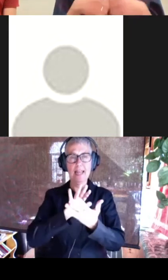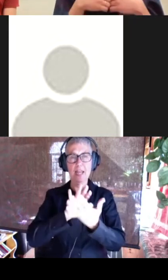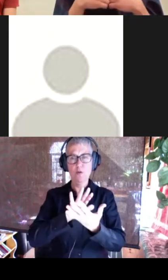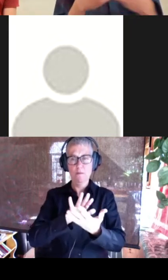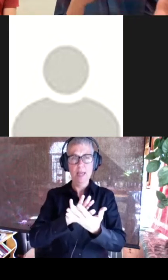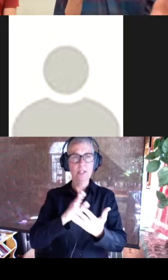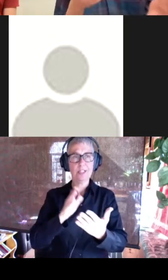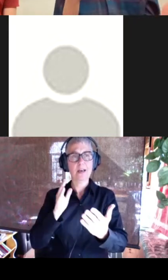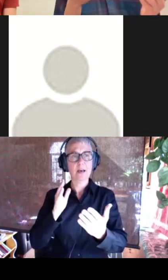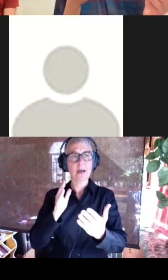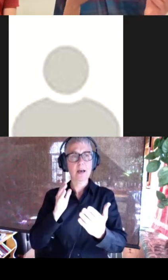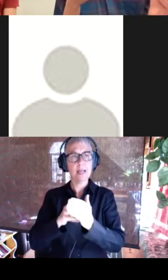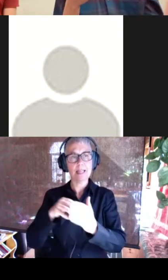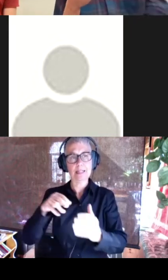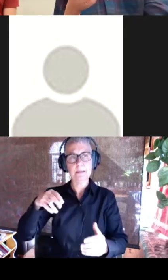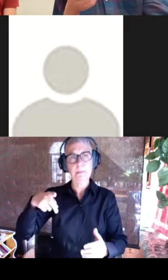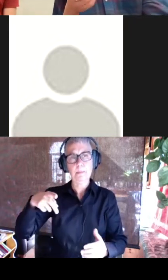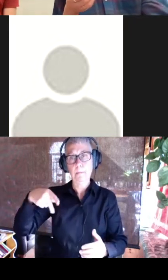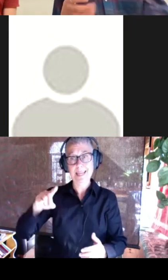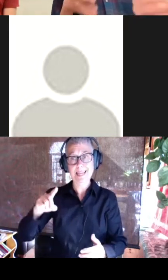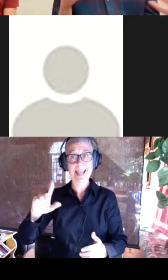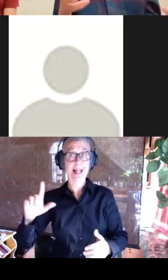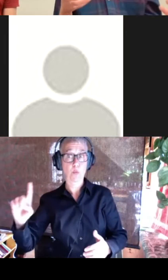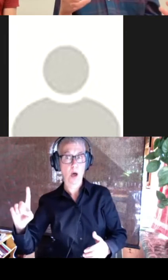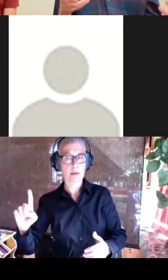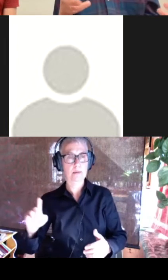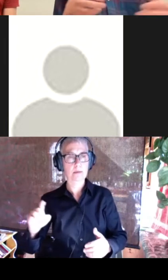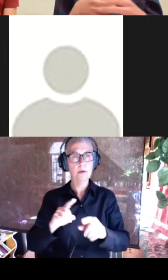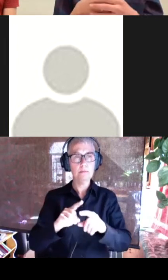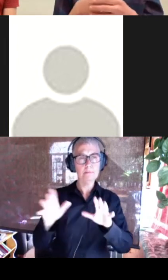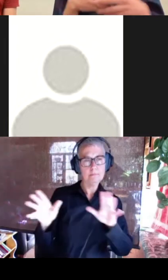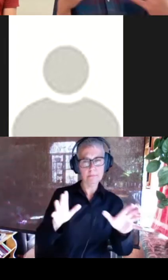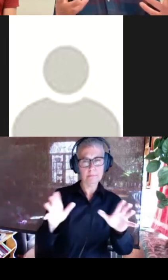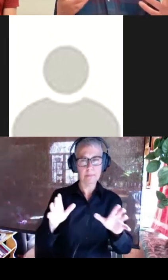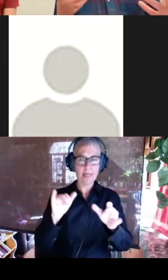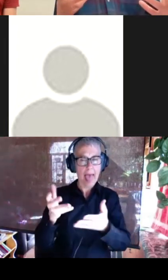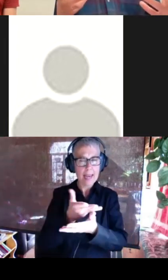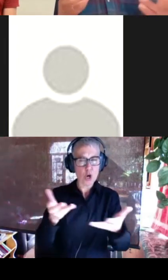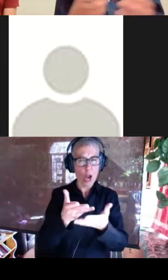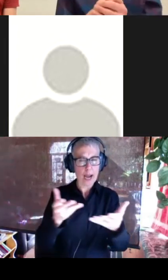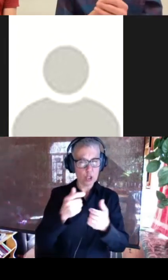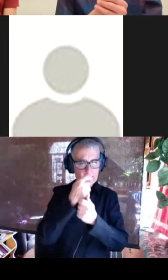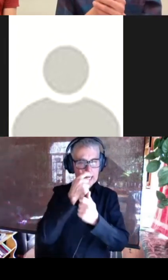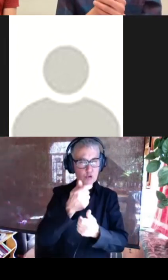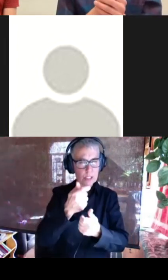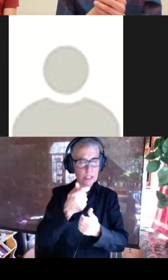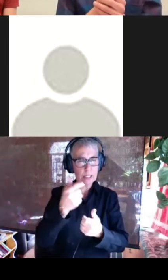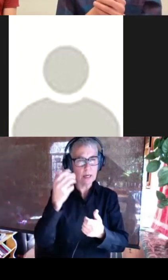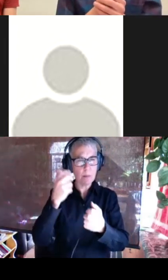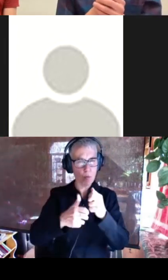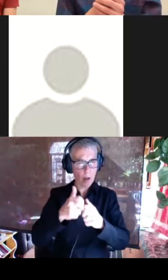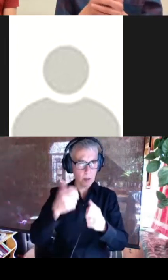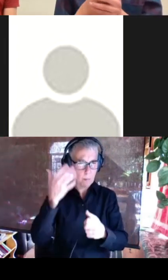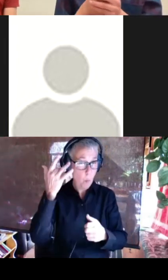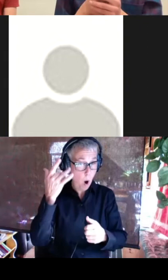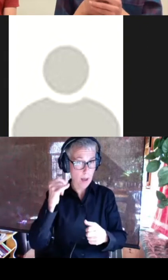being able to control the interaction between pd1 and pdl1 uh is an interesting problem because if you can control it